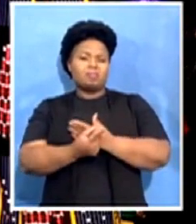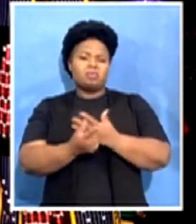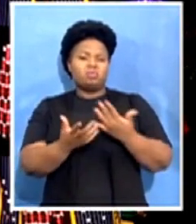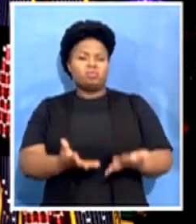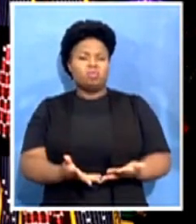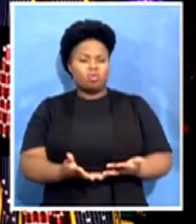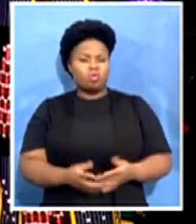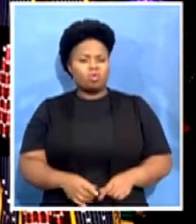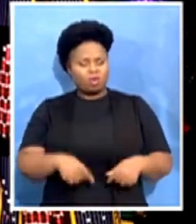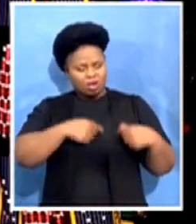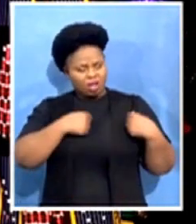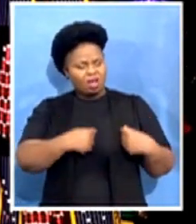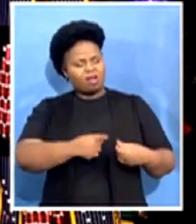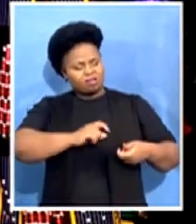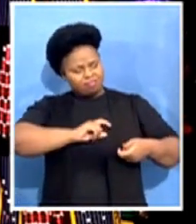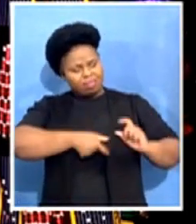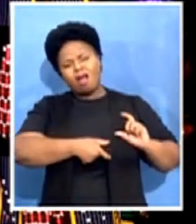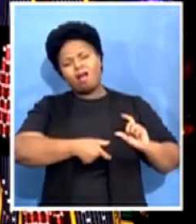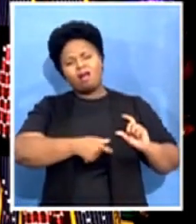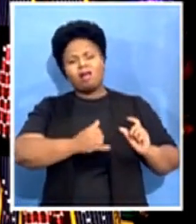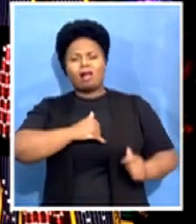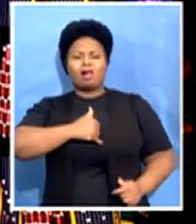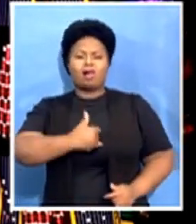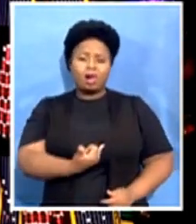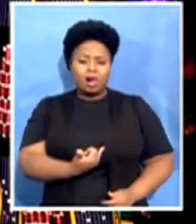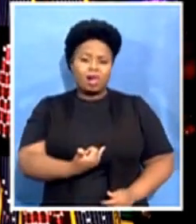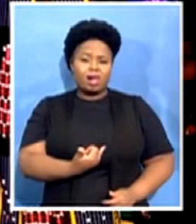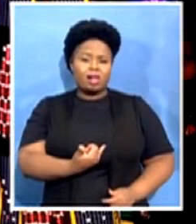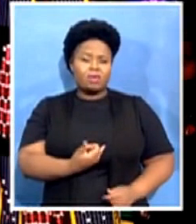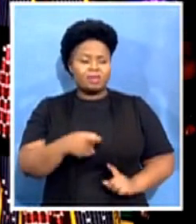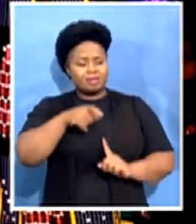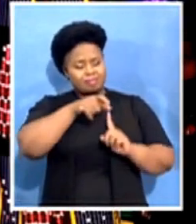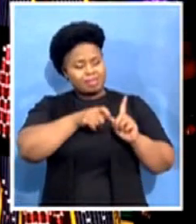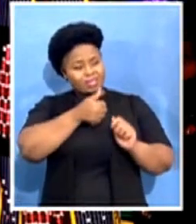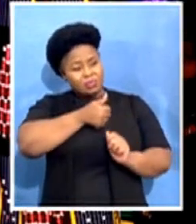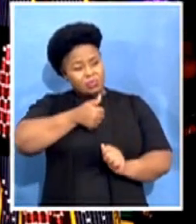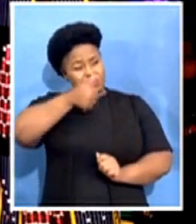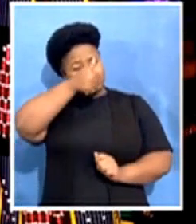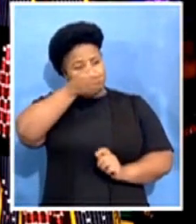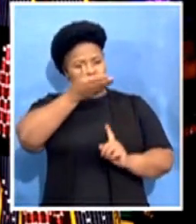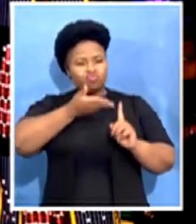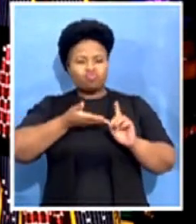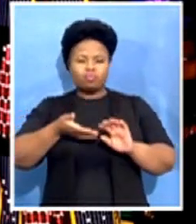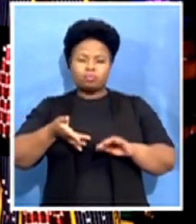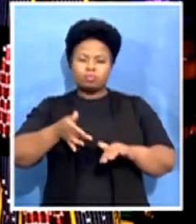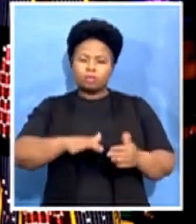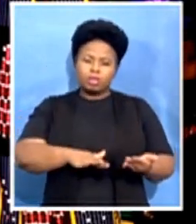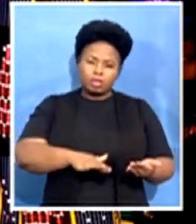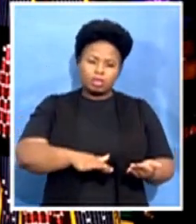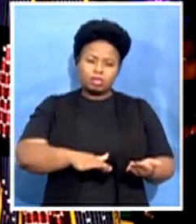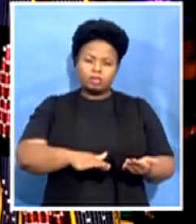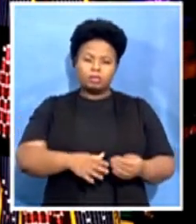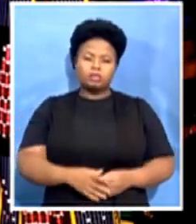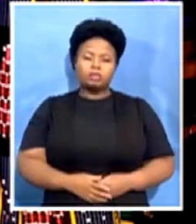when a phenomenal figure passes, when a titan of the nation crosses the great